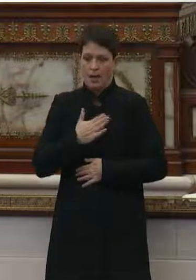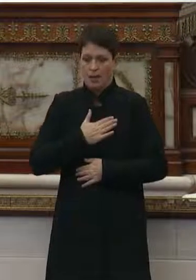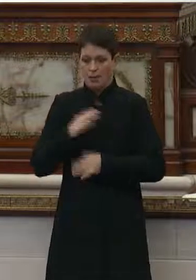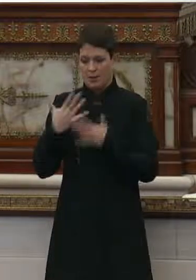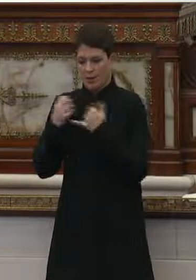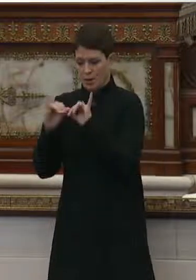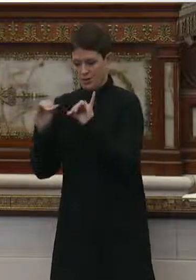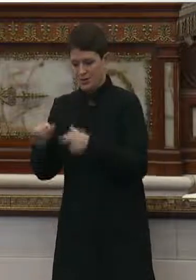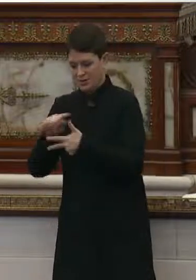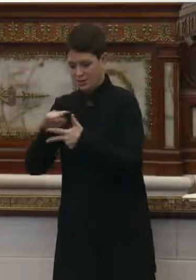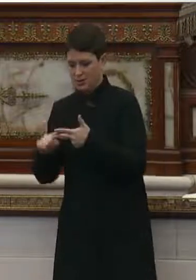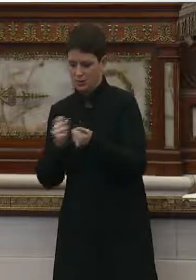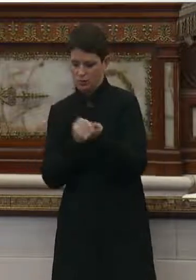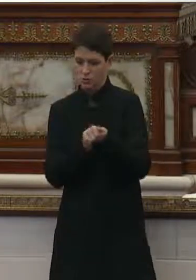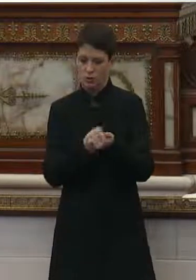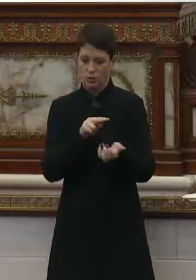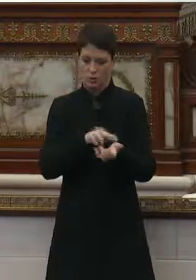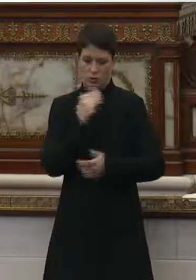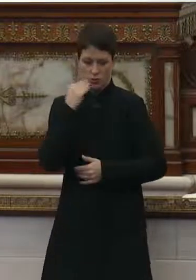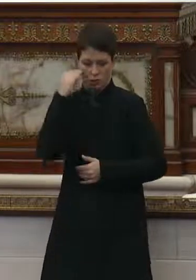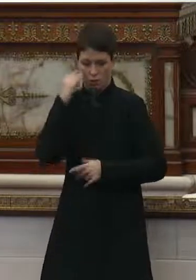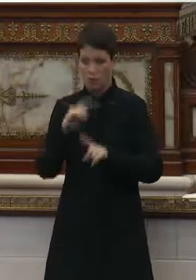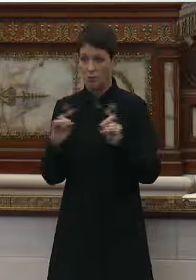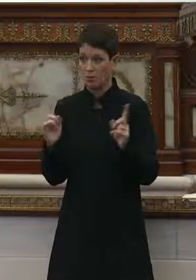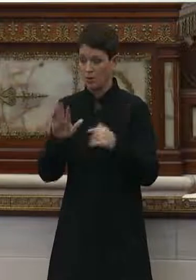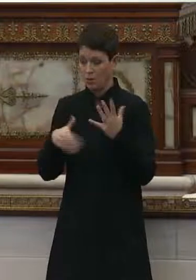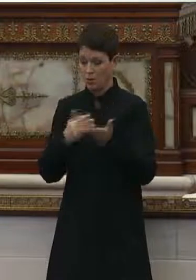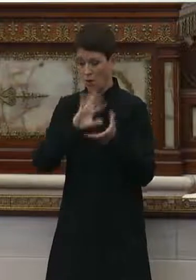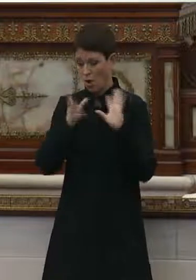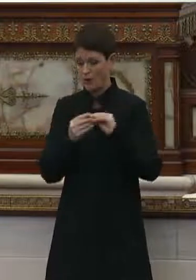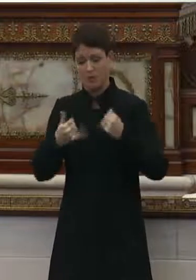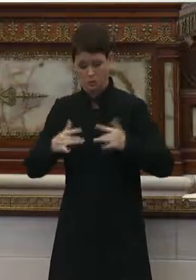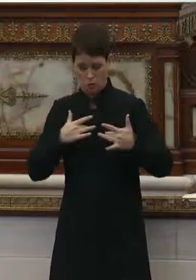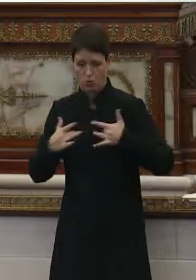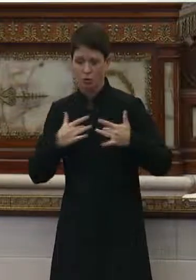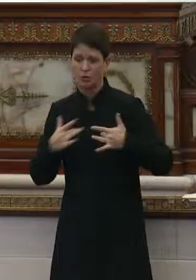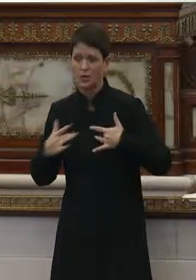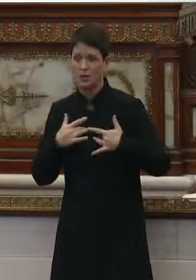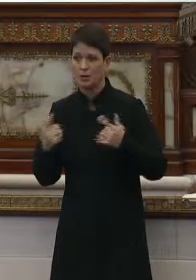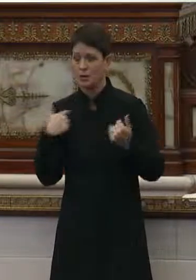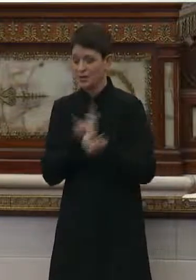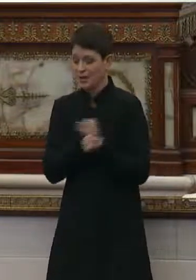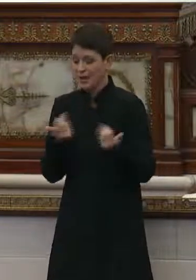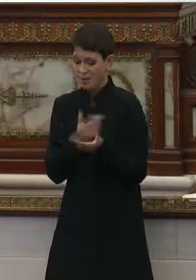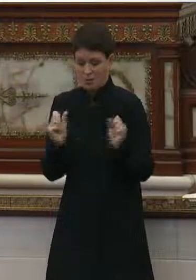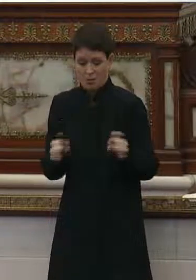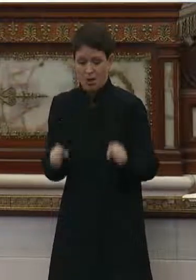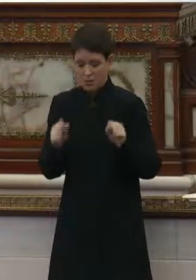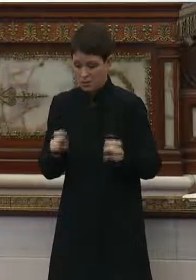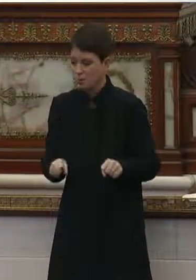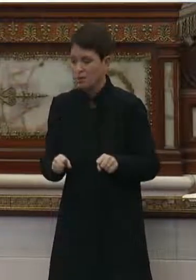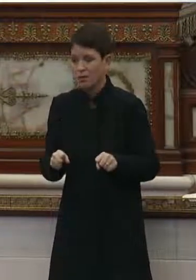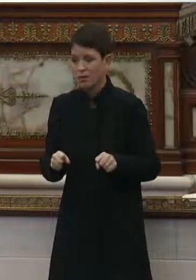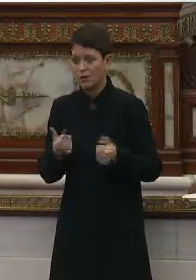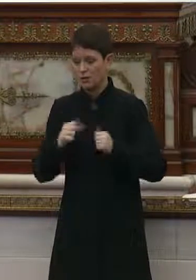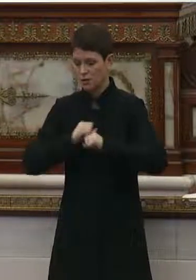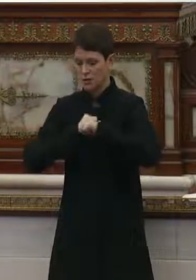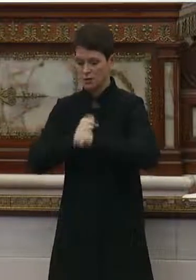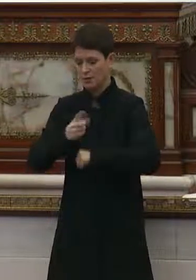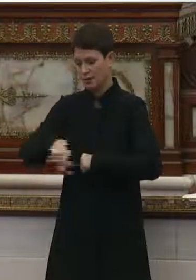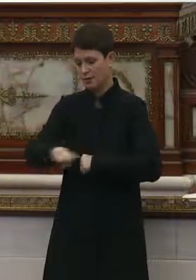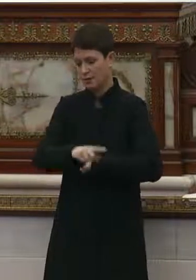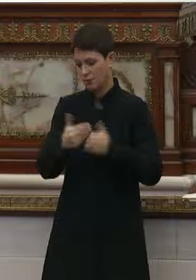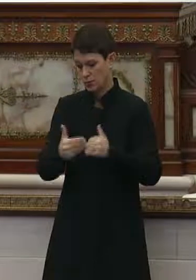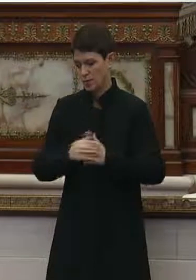systems providing that support. Nonetheless, even with all that, I'm worried, but I feel like we've done everything we could to try to protect them for this